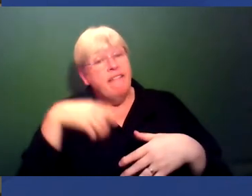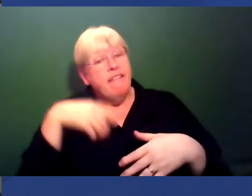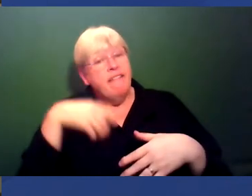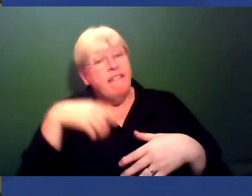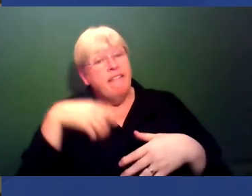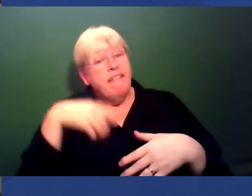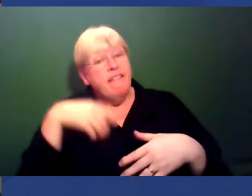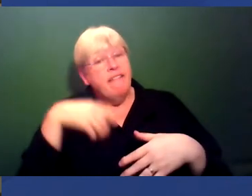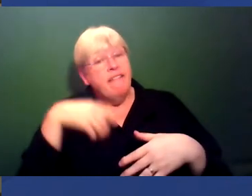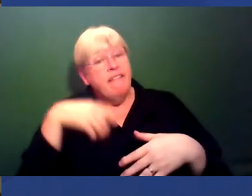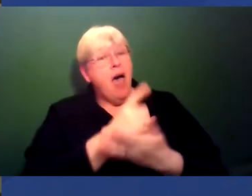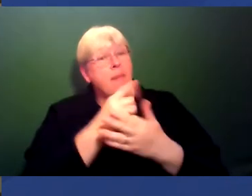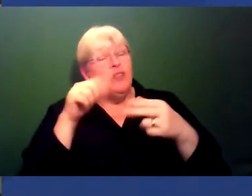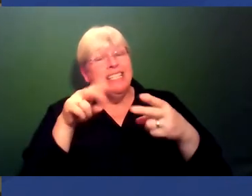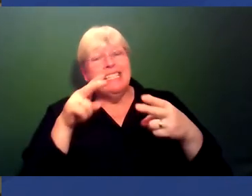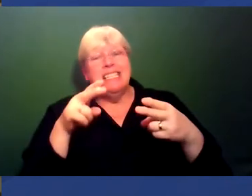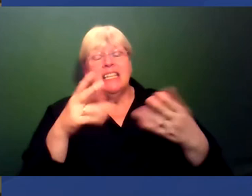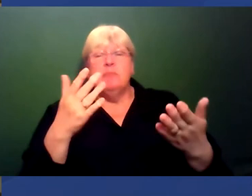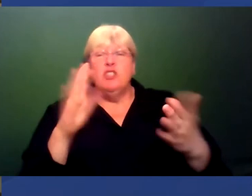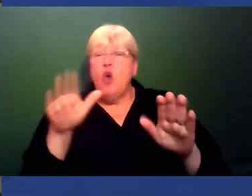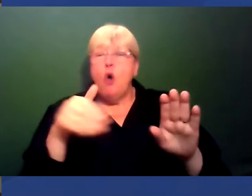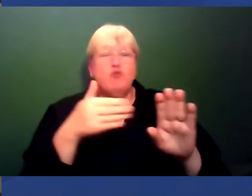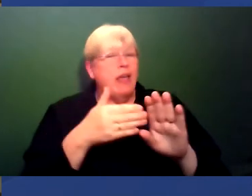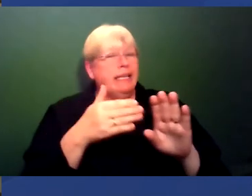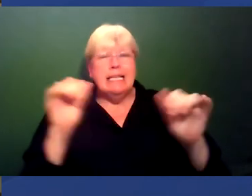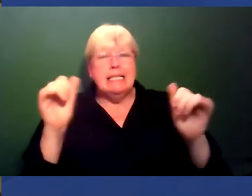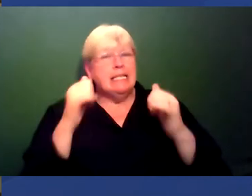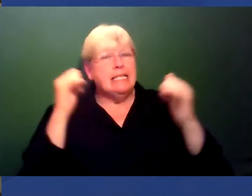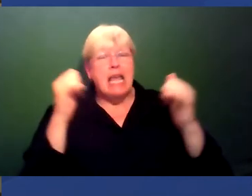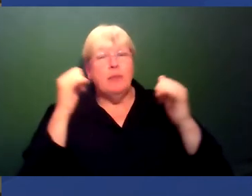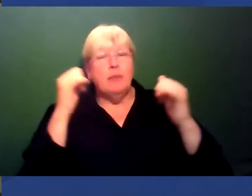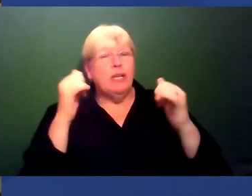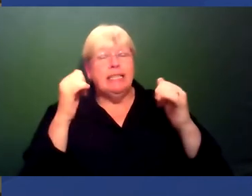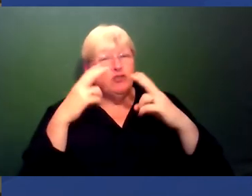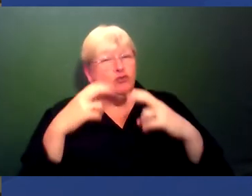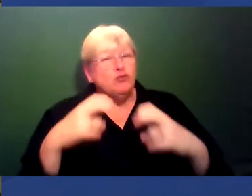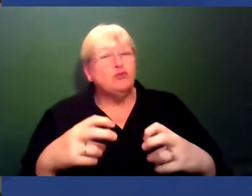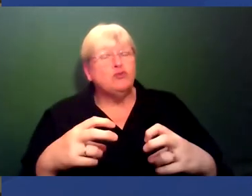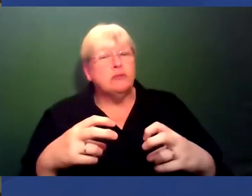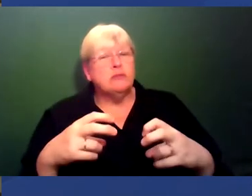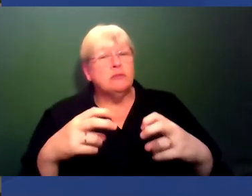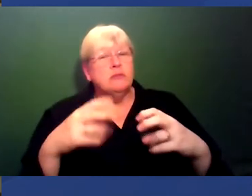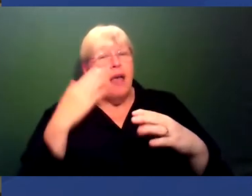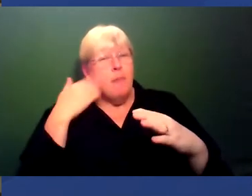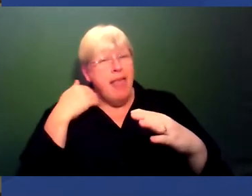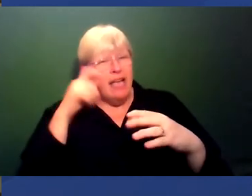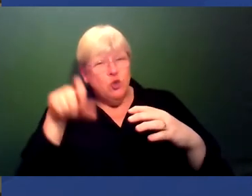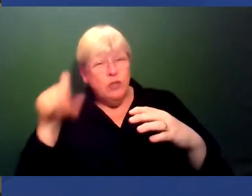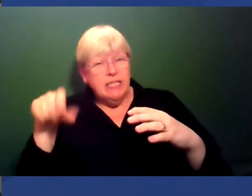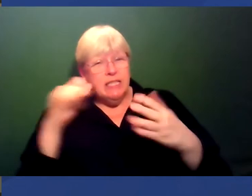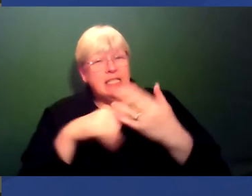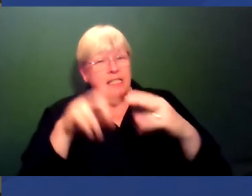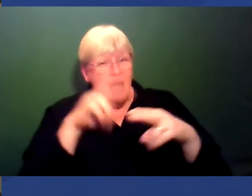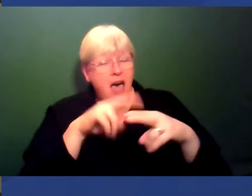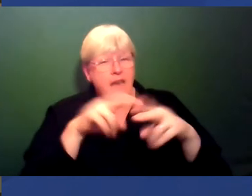tactically not recognising and celebrating innovative research by black students and staff and